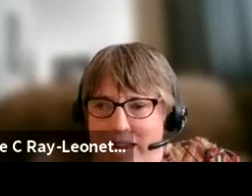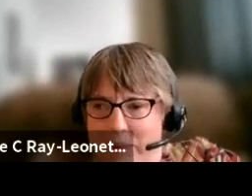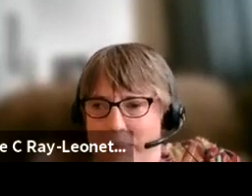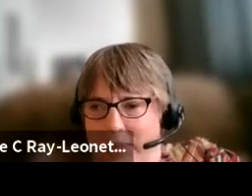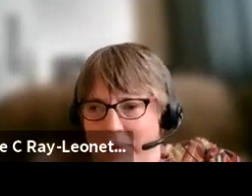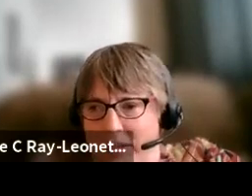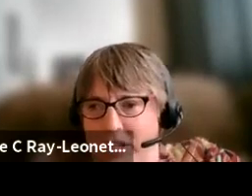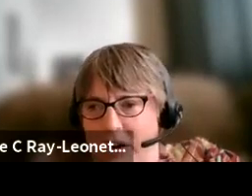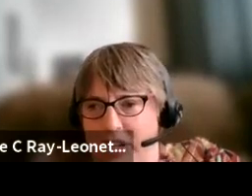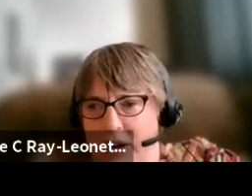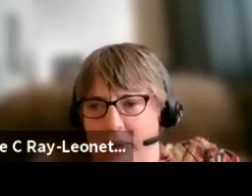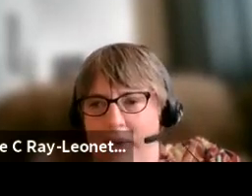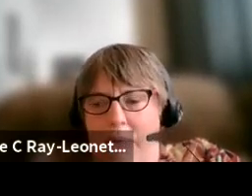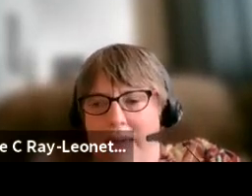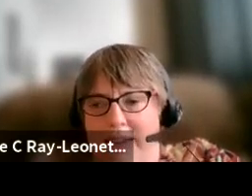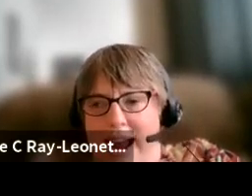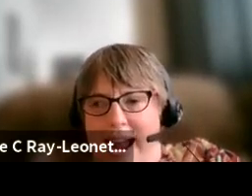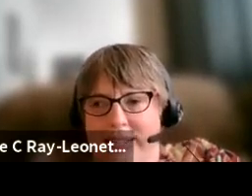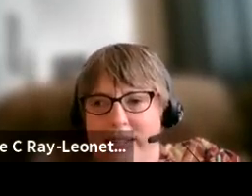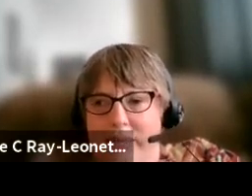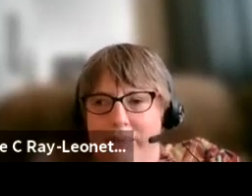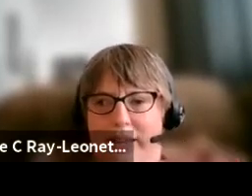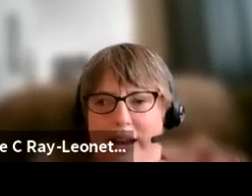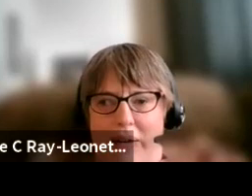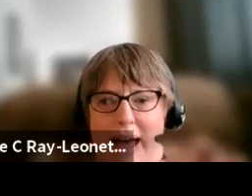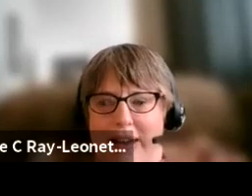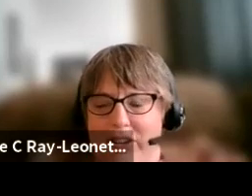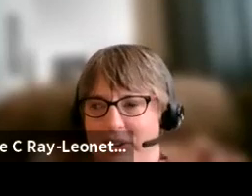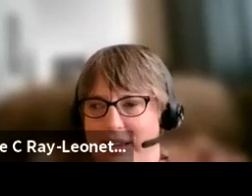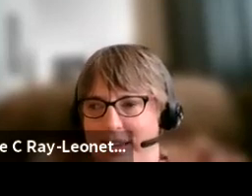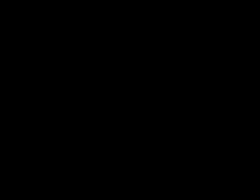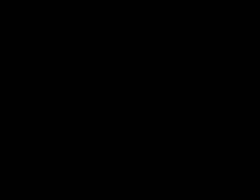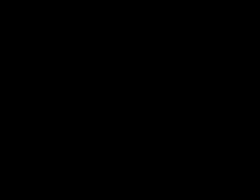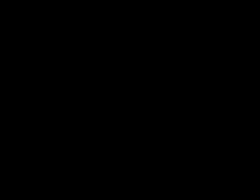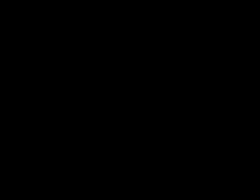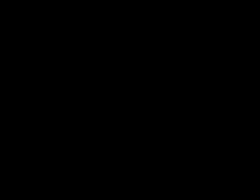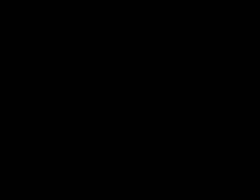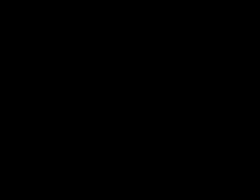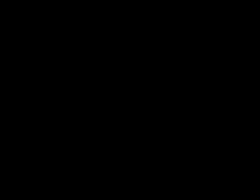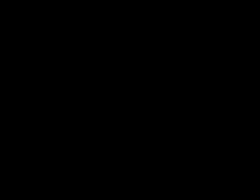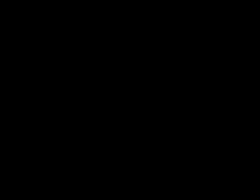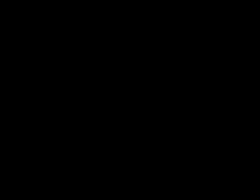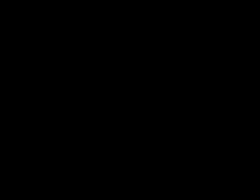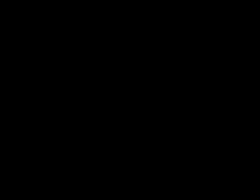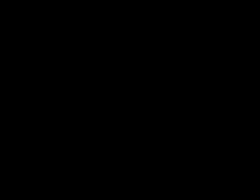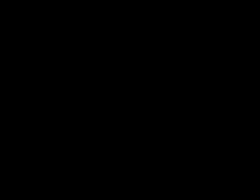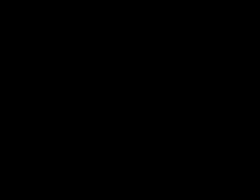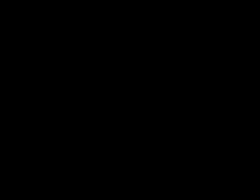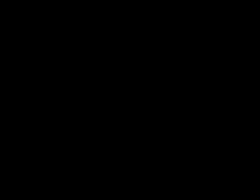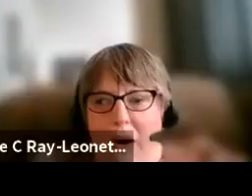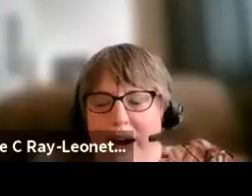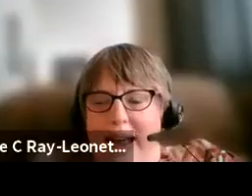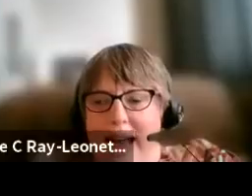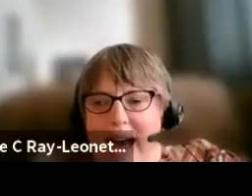many, many people that we talk to when they're asked, you know, how did you come to be living at this home?